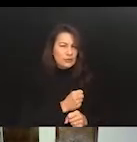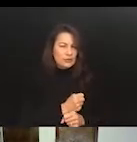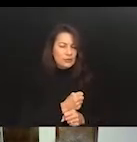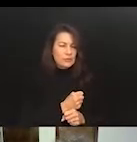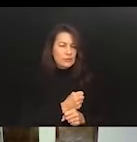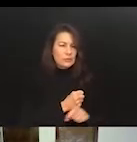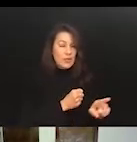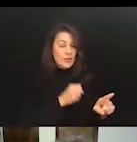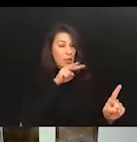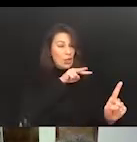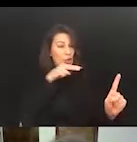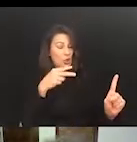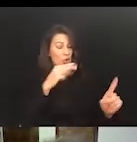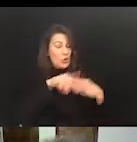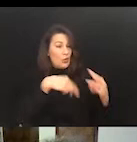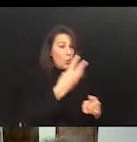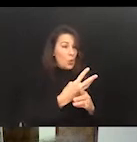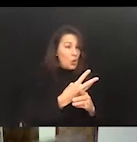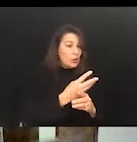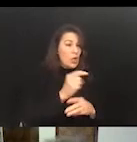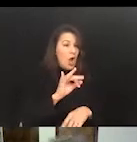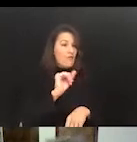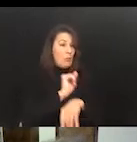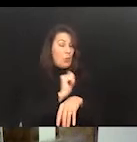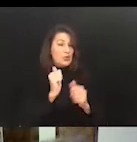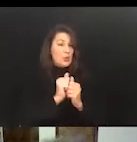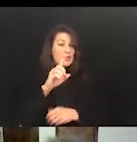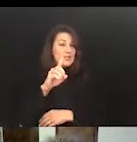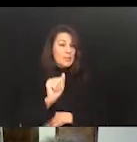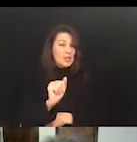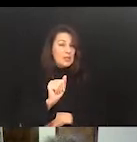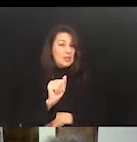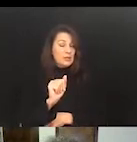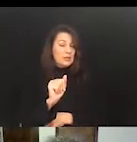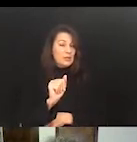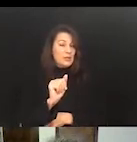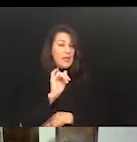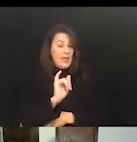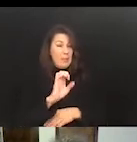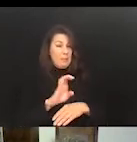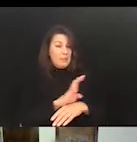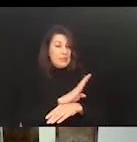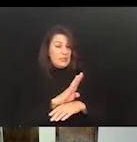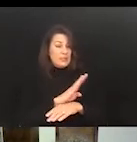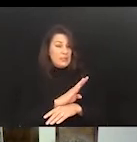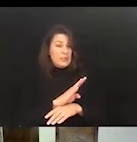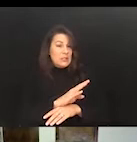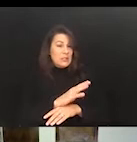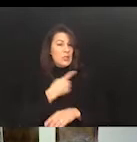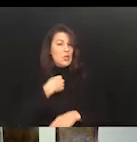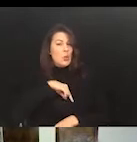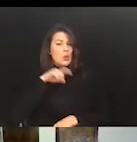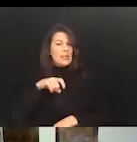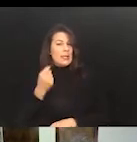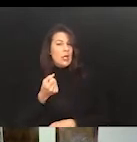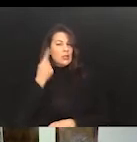of disability, you know, employees with disabilities, and that sort of business milieu and understanding, okay, what do we need to think